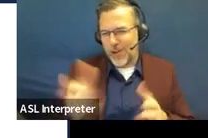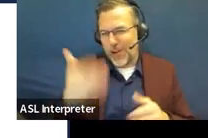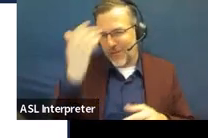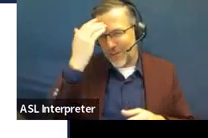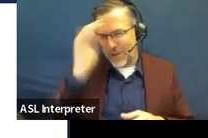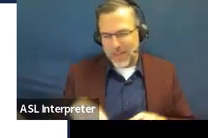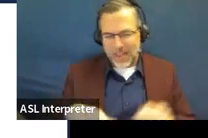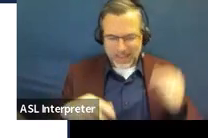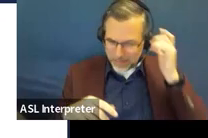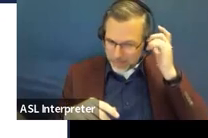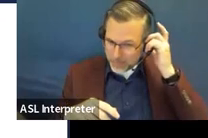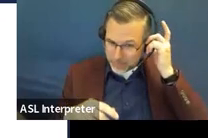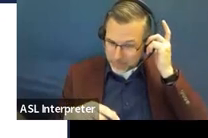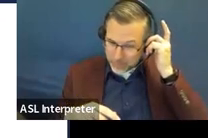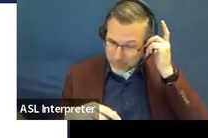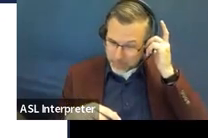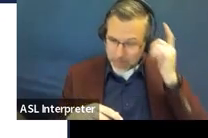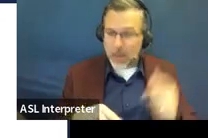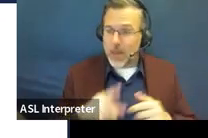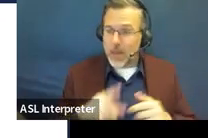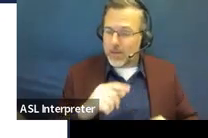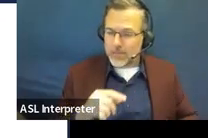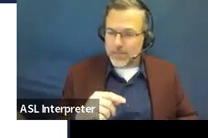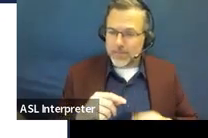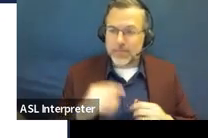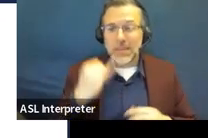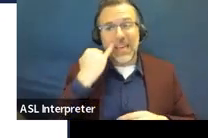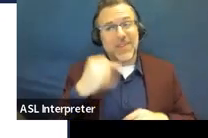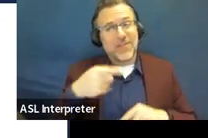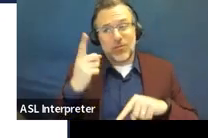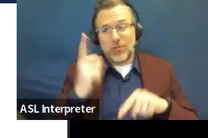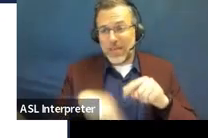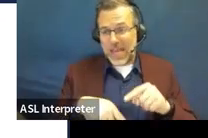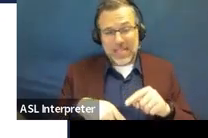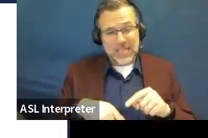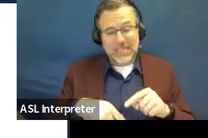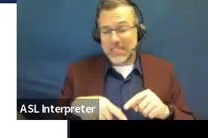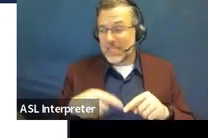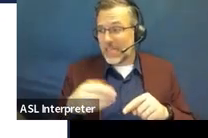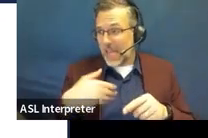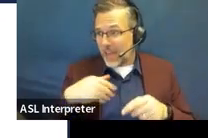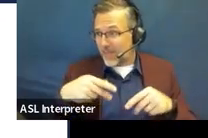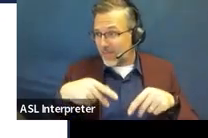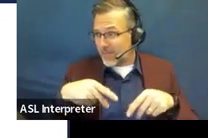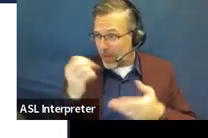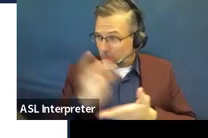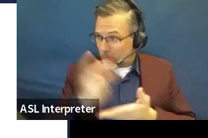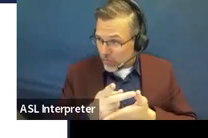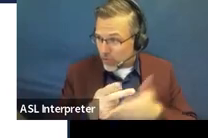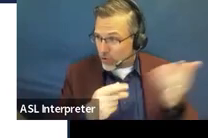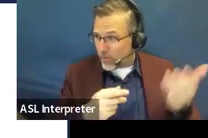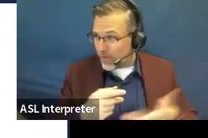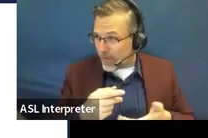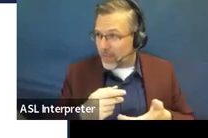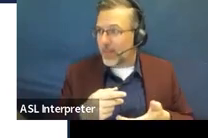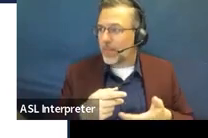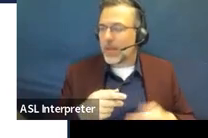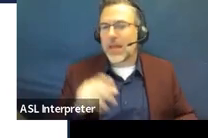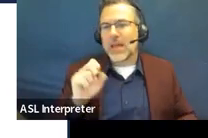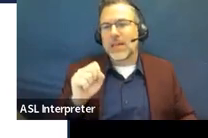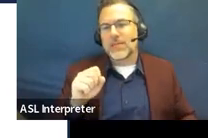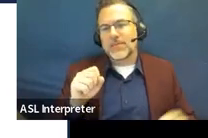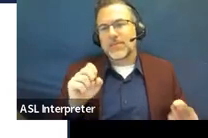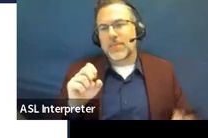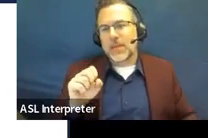document in the written notice if you can't get that consent to invite them. But if the SAU knows that they're going to be possibly